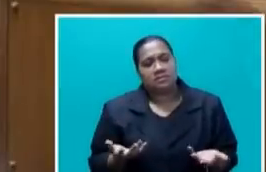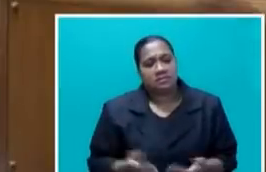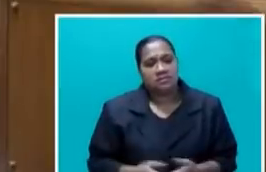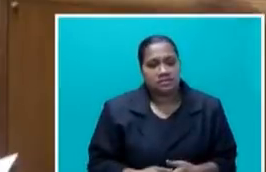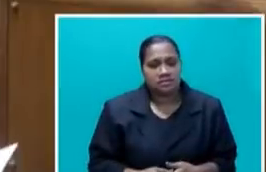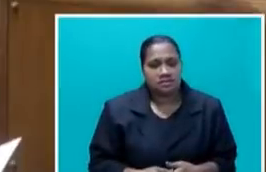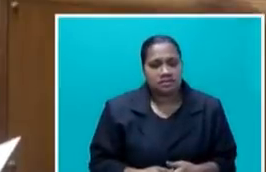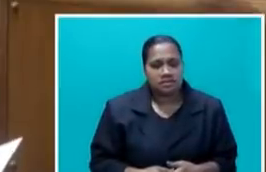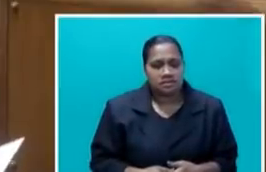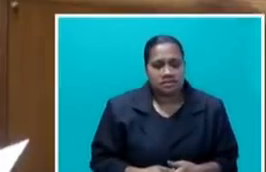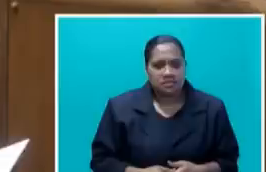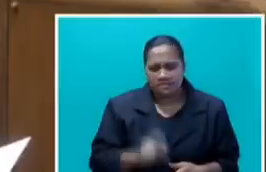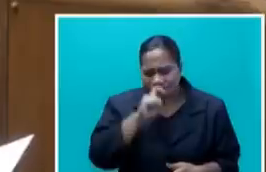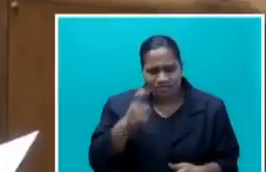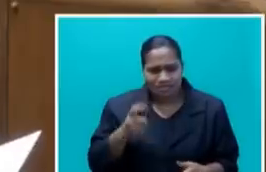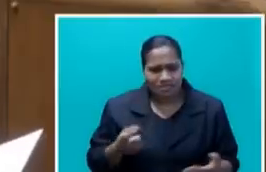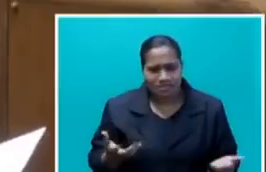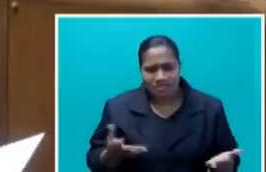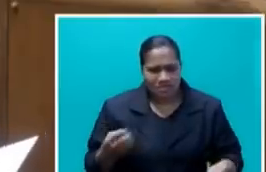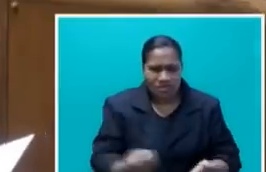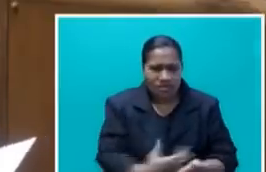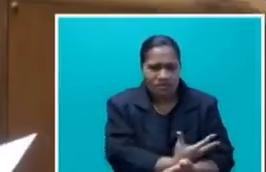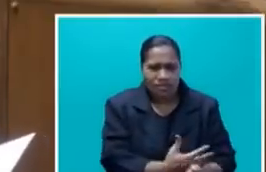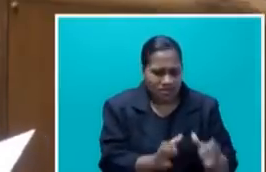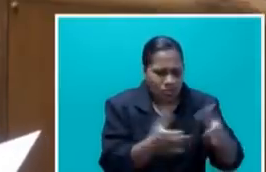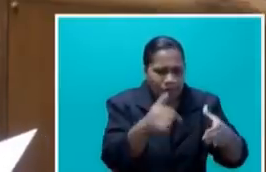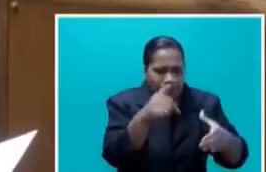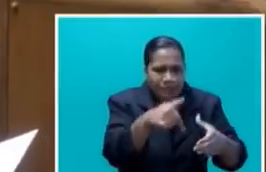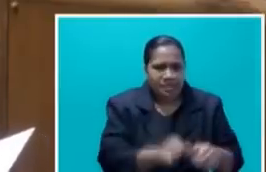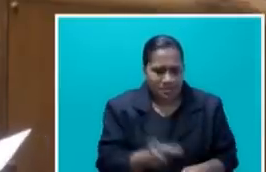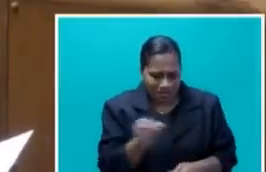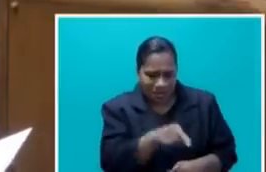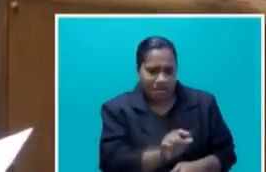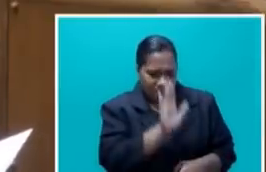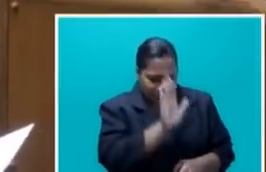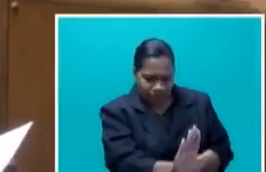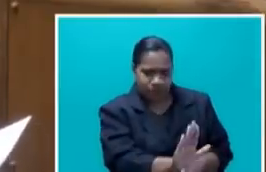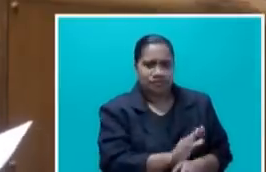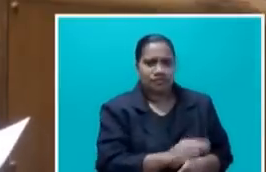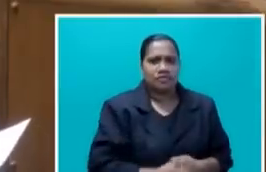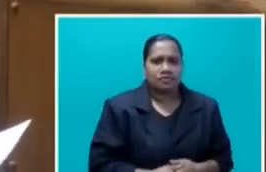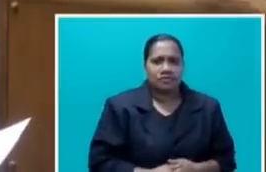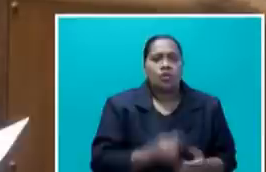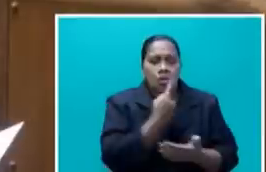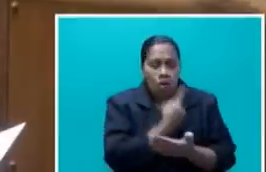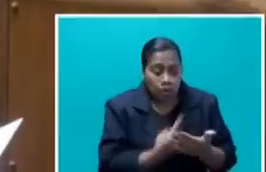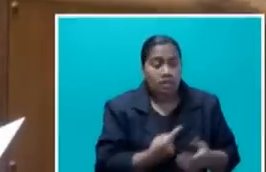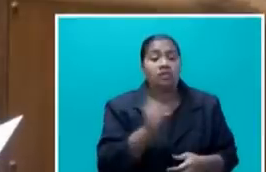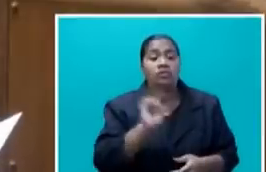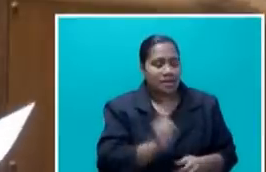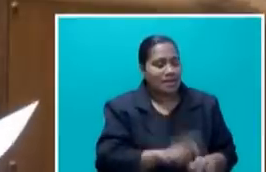can it influence the body mandated to do so. That role is vested only to the FCCC